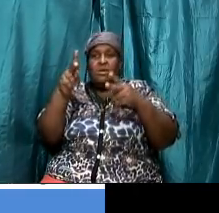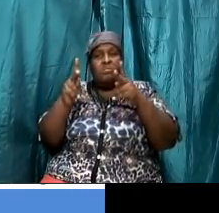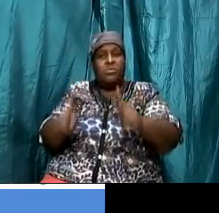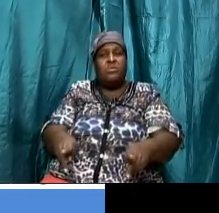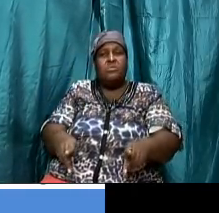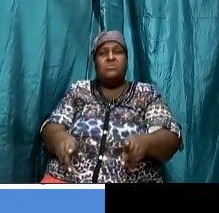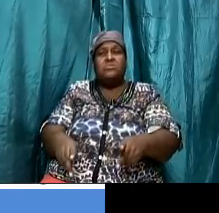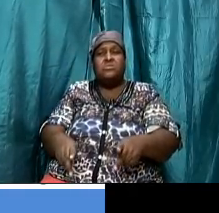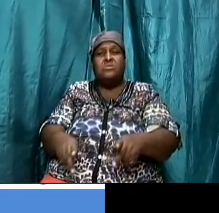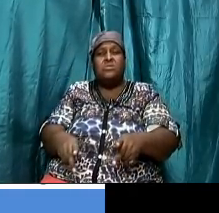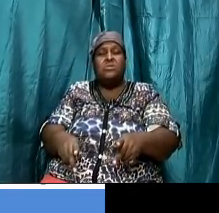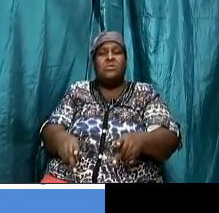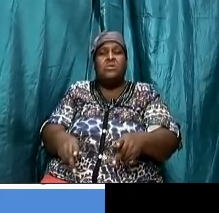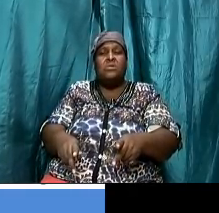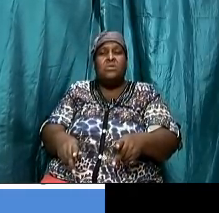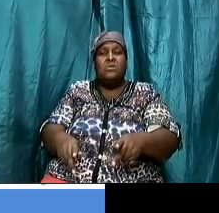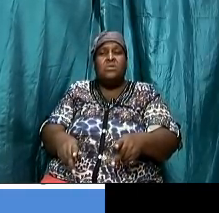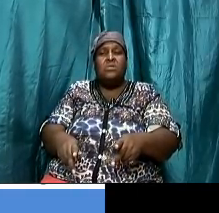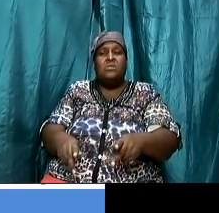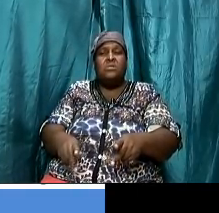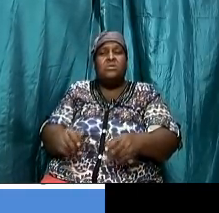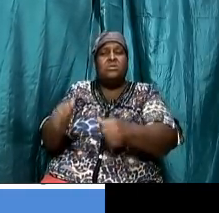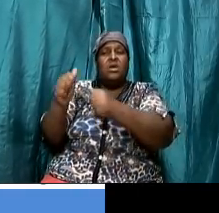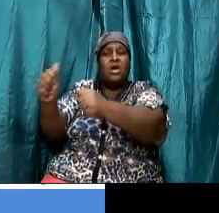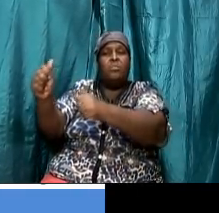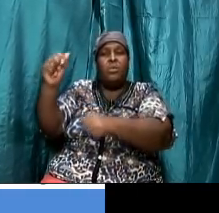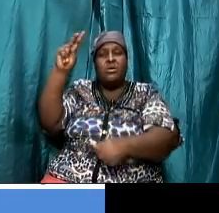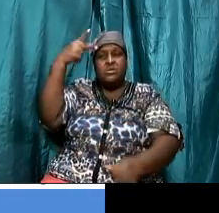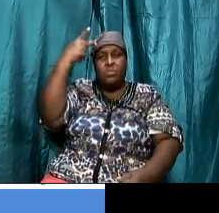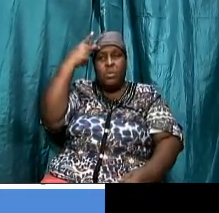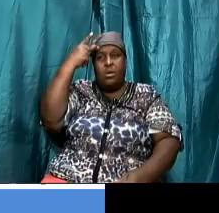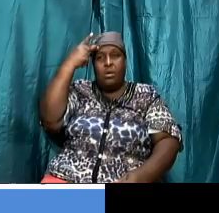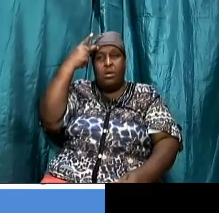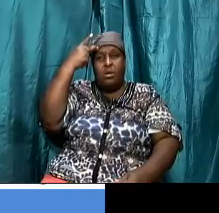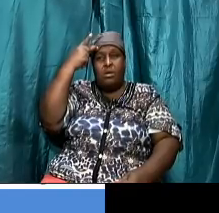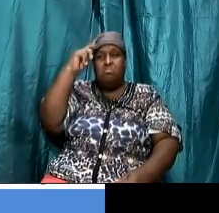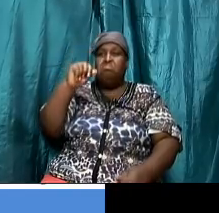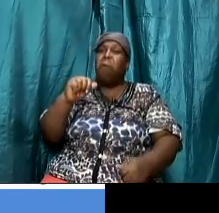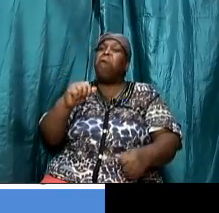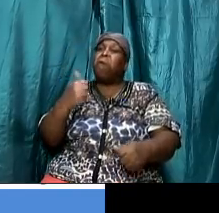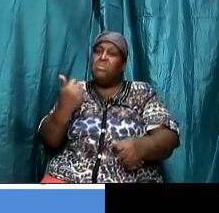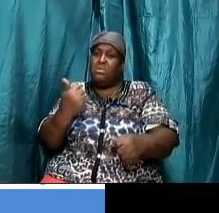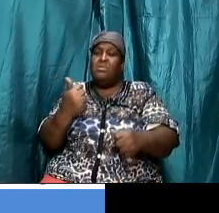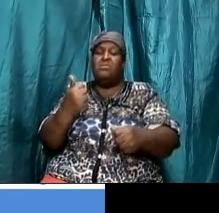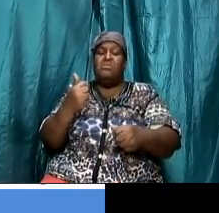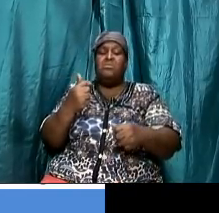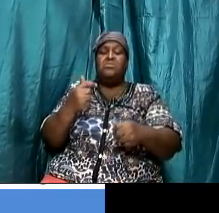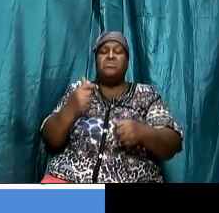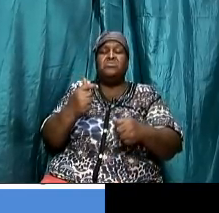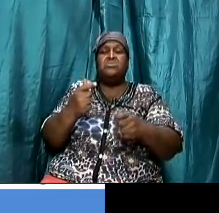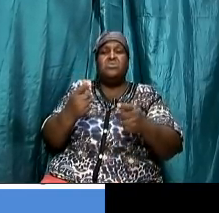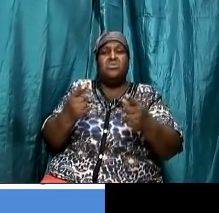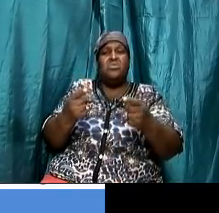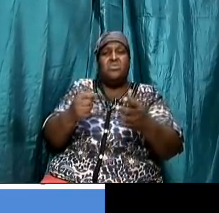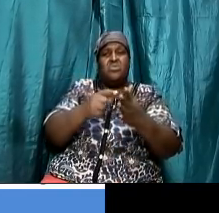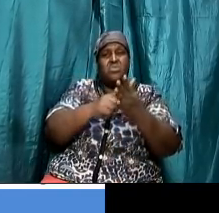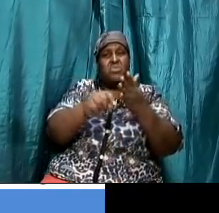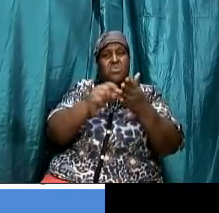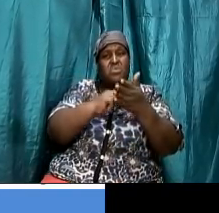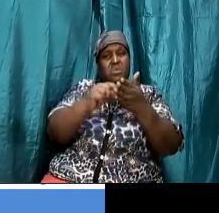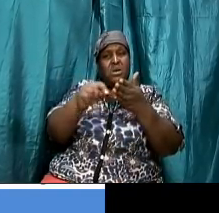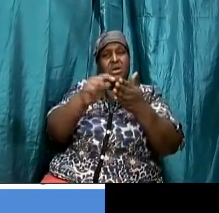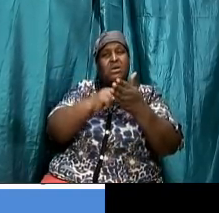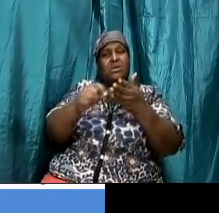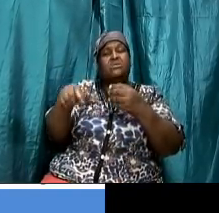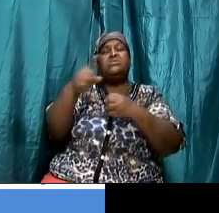wrote most of the new testament and it's not that others didn't write about it and i could have gone into what james says and what john says